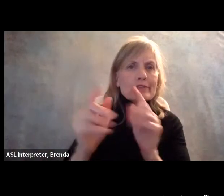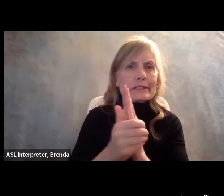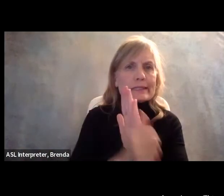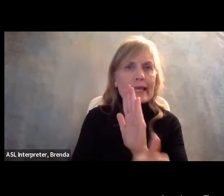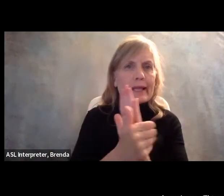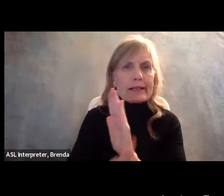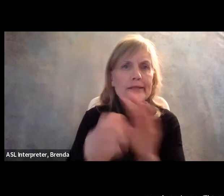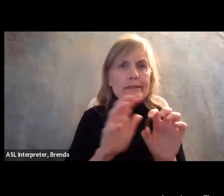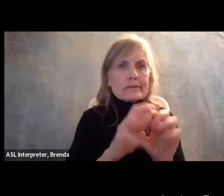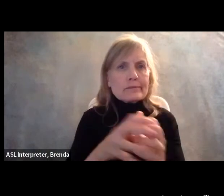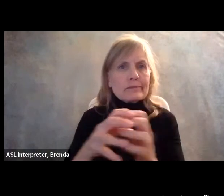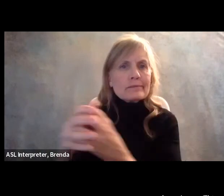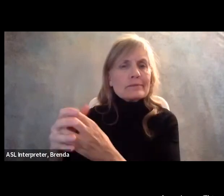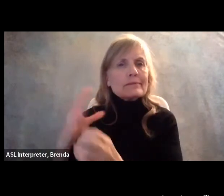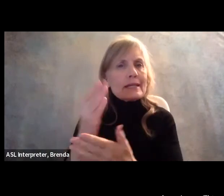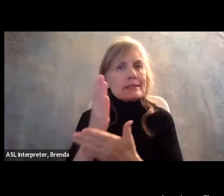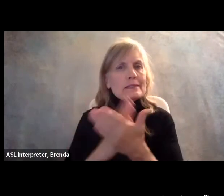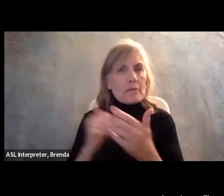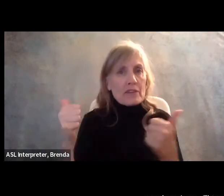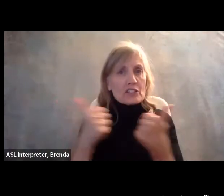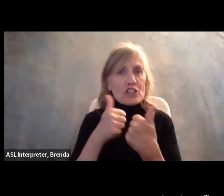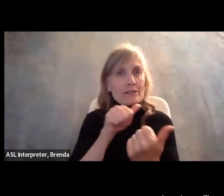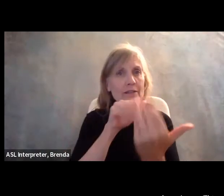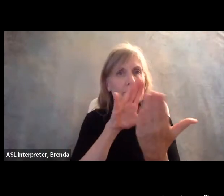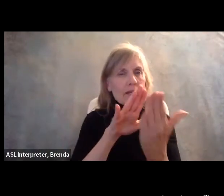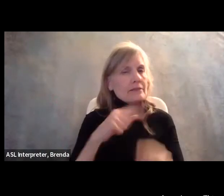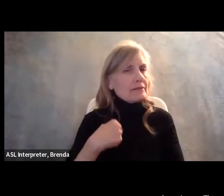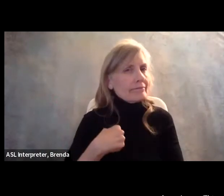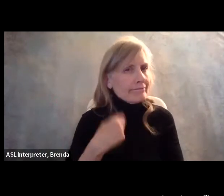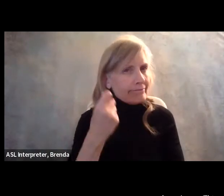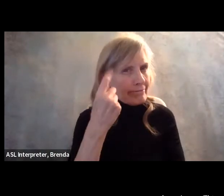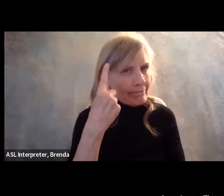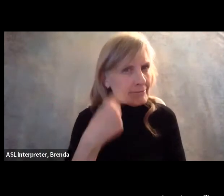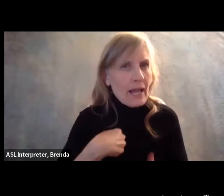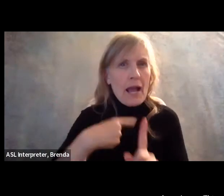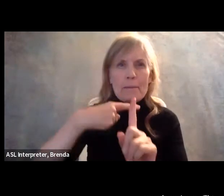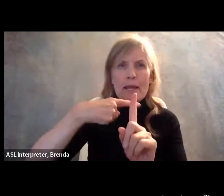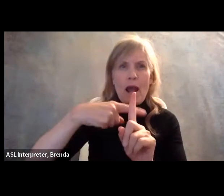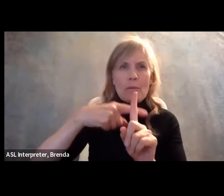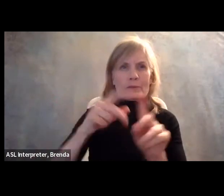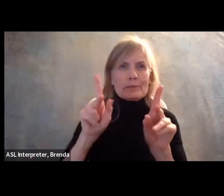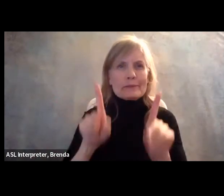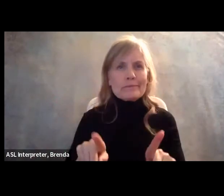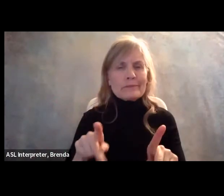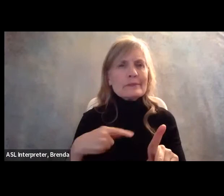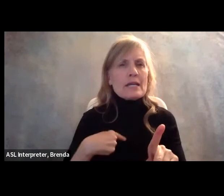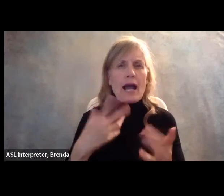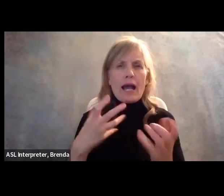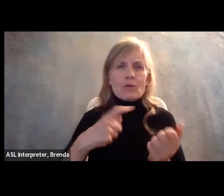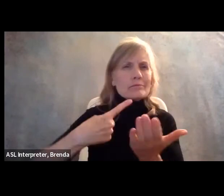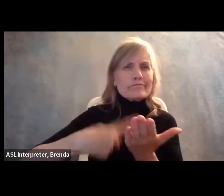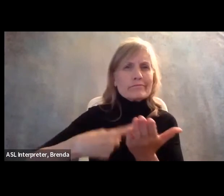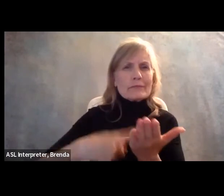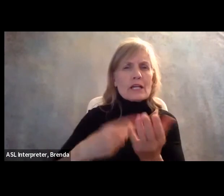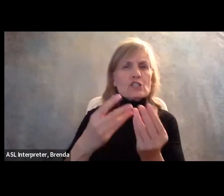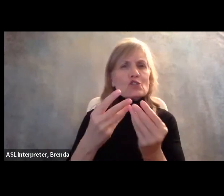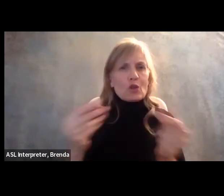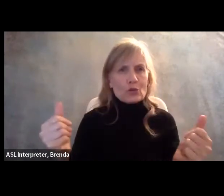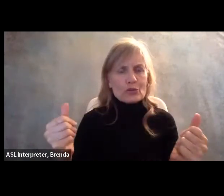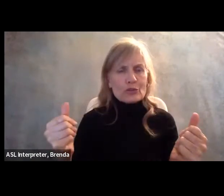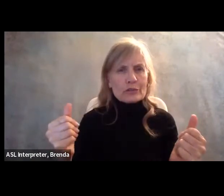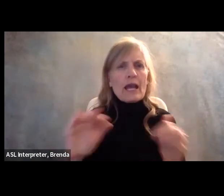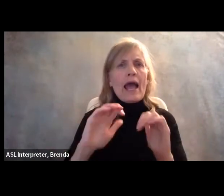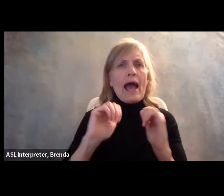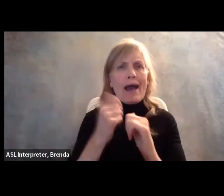and some of the challenges they've had, I'm an optimist. So I think it's time to focus on solutions that remove barriers